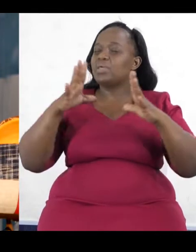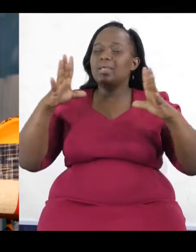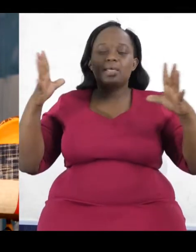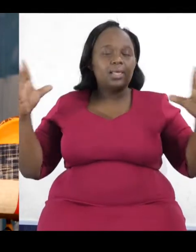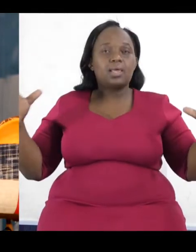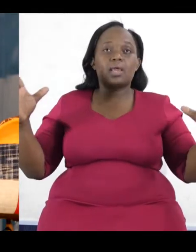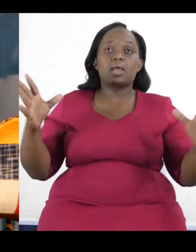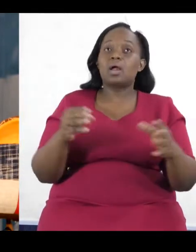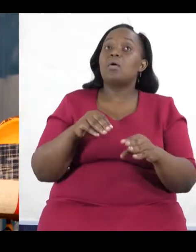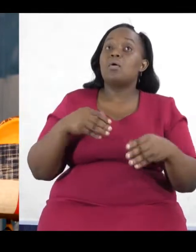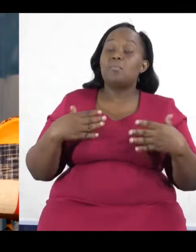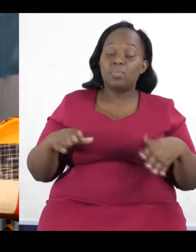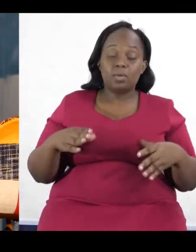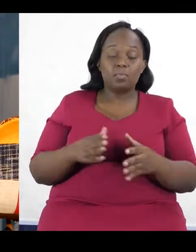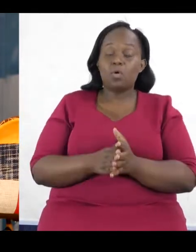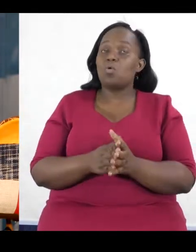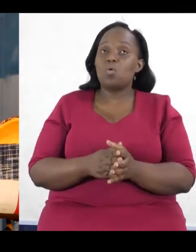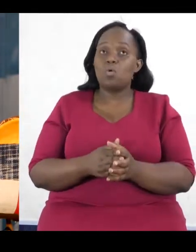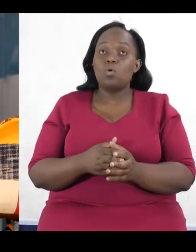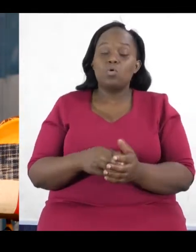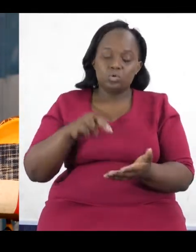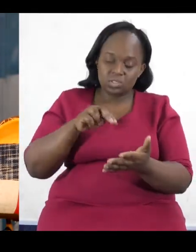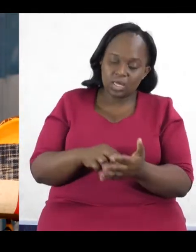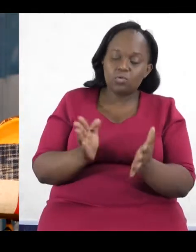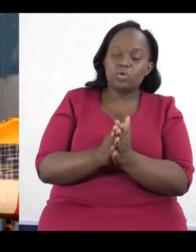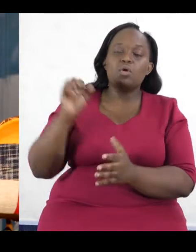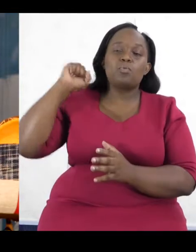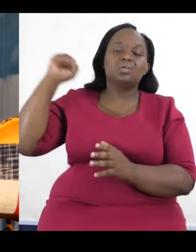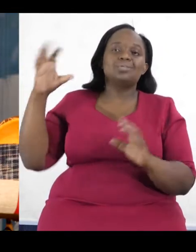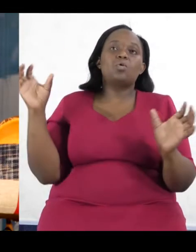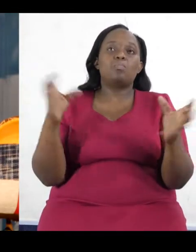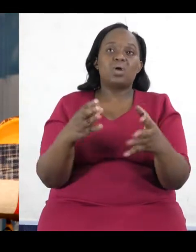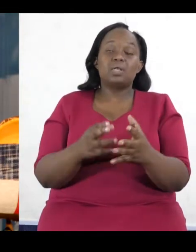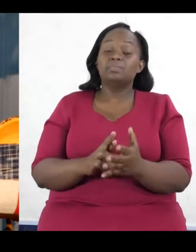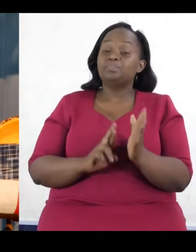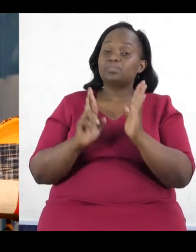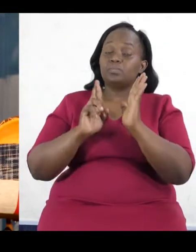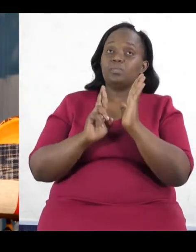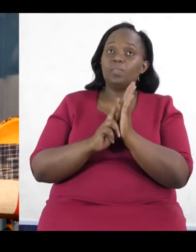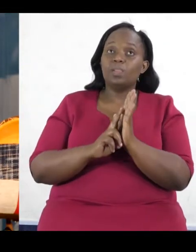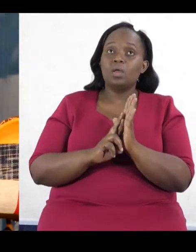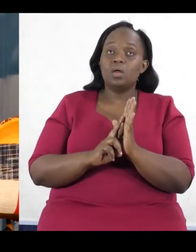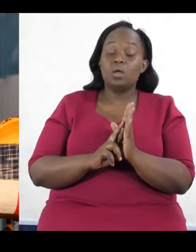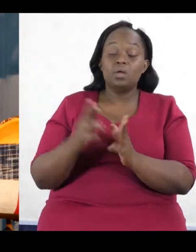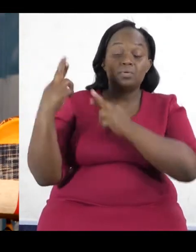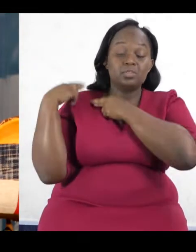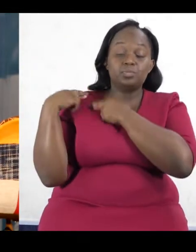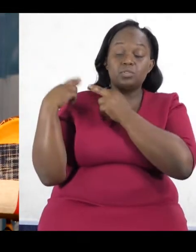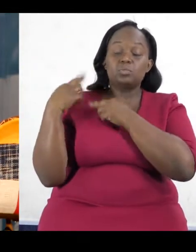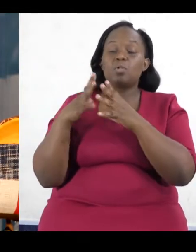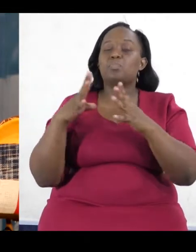main route in trying to achieve any sort of representation for young people is within the political parties.